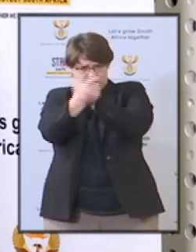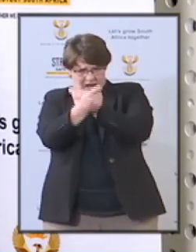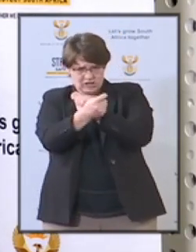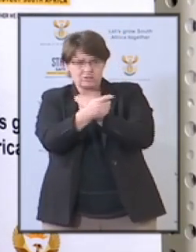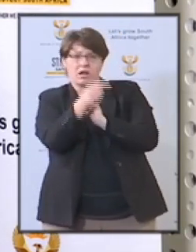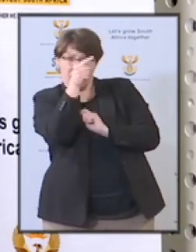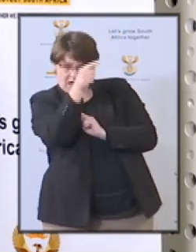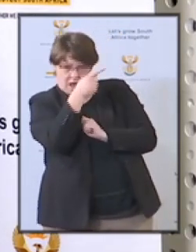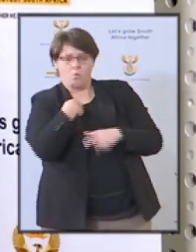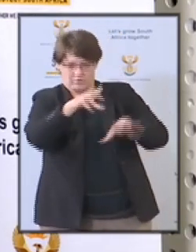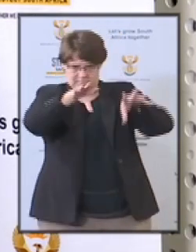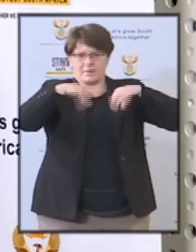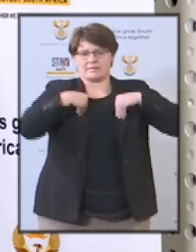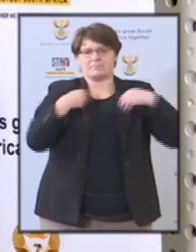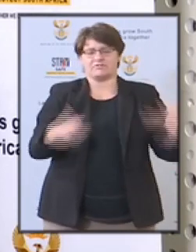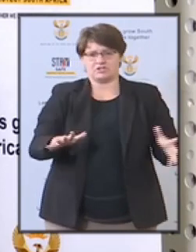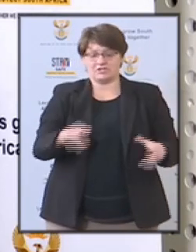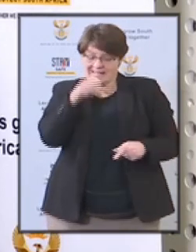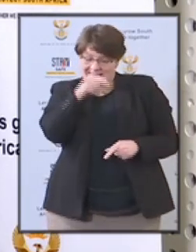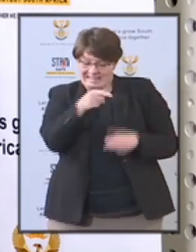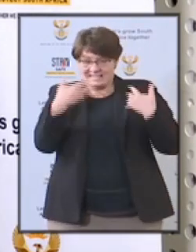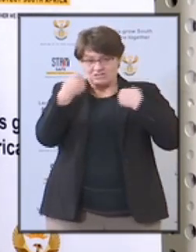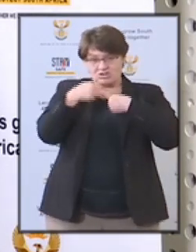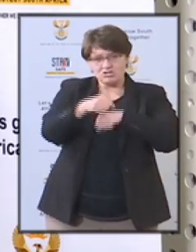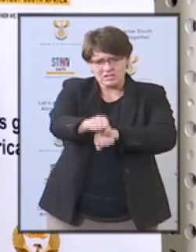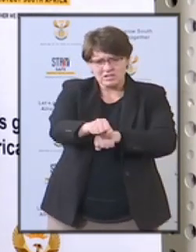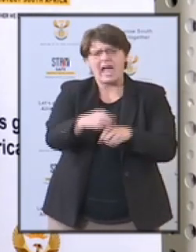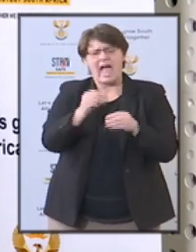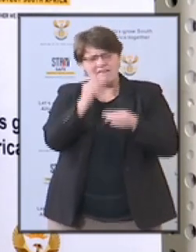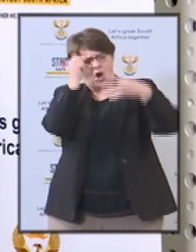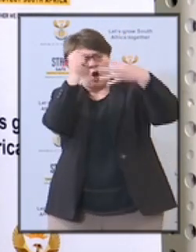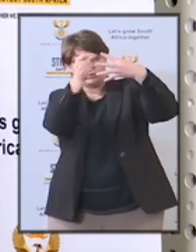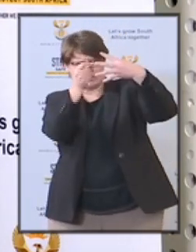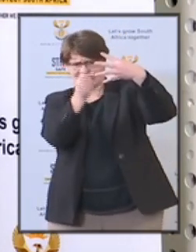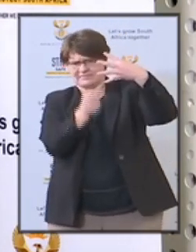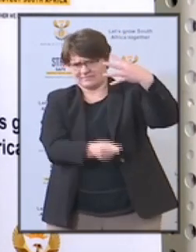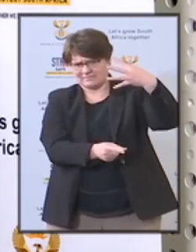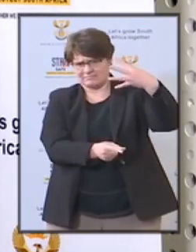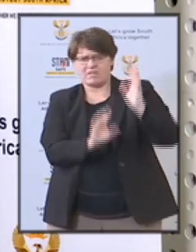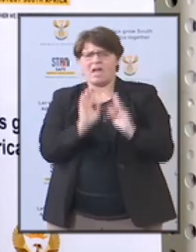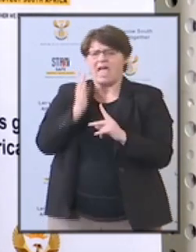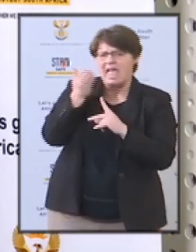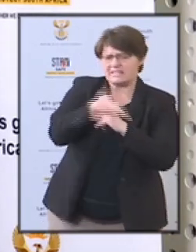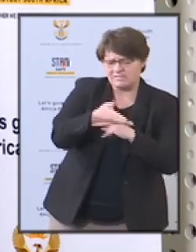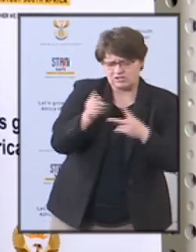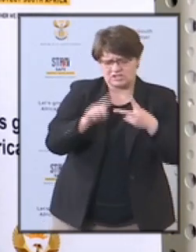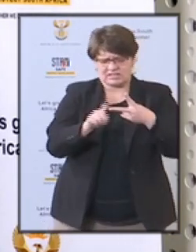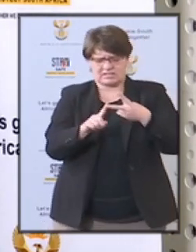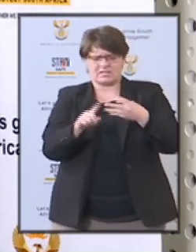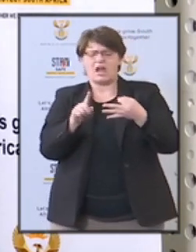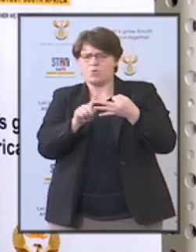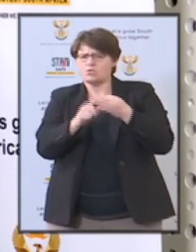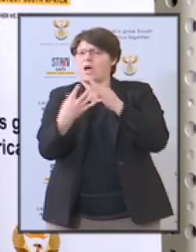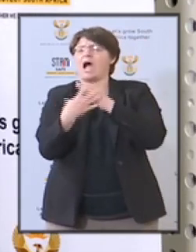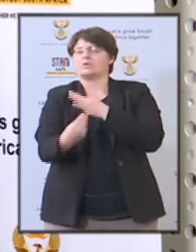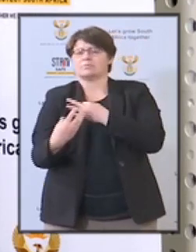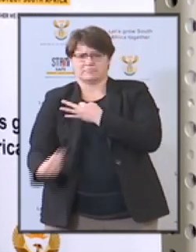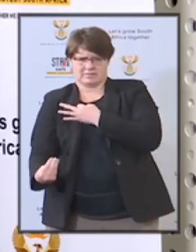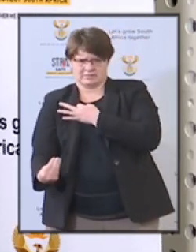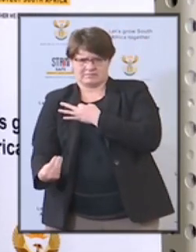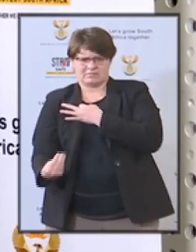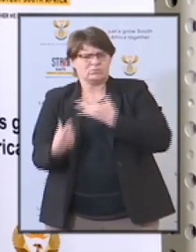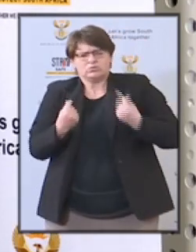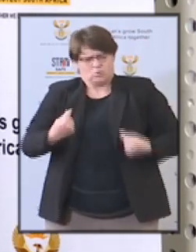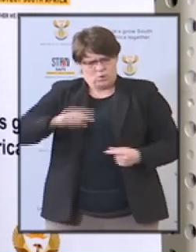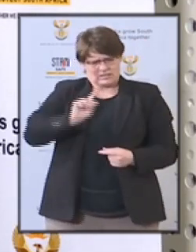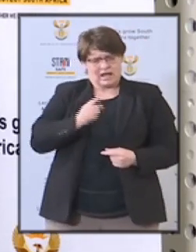Climate Change Adaptation Strategy outlined a set of objectives, interventions, and outcomes to enable our country to